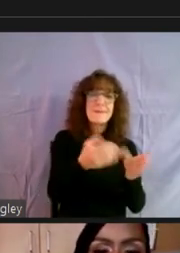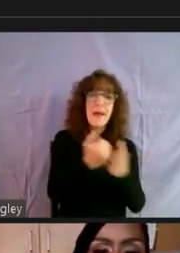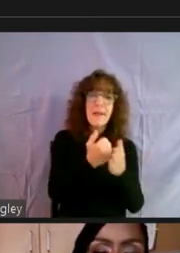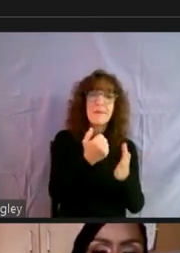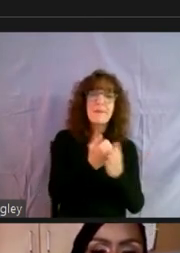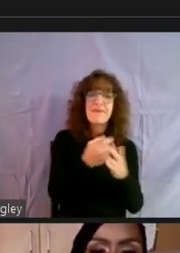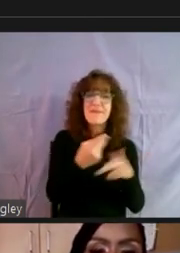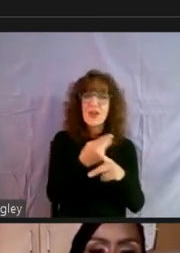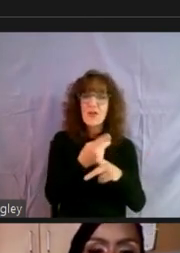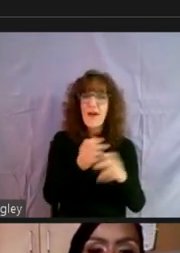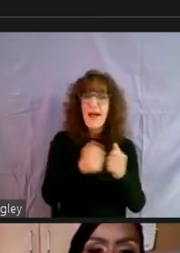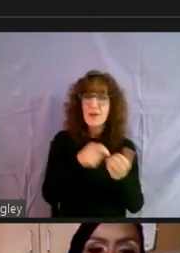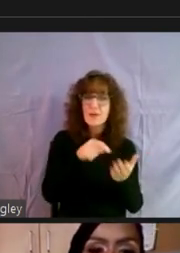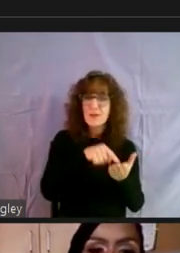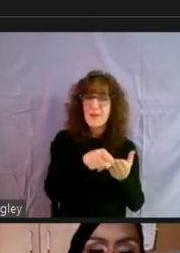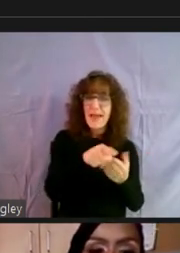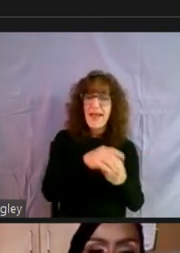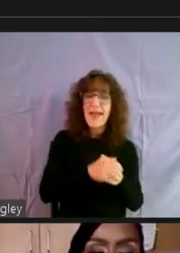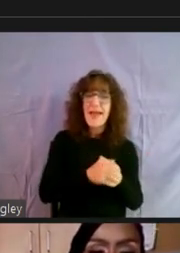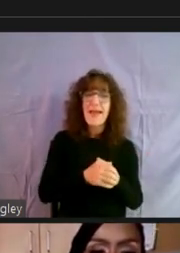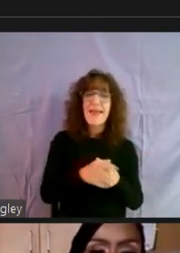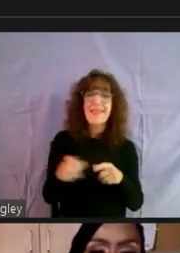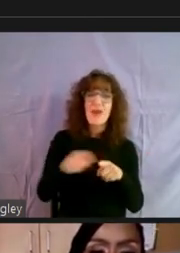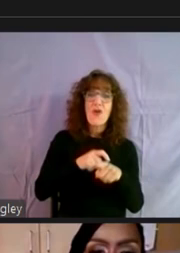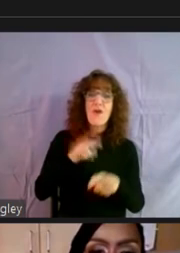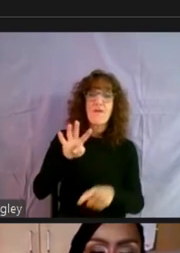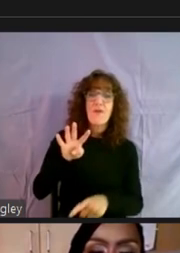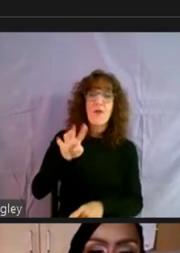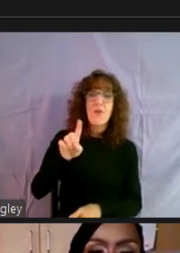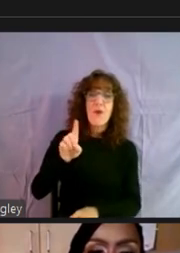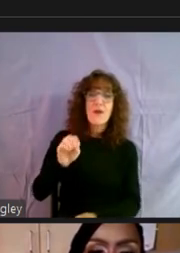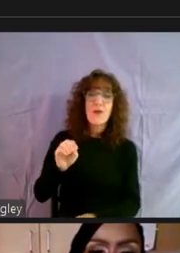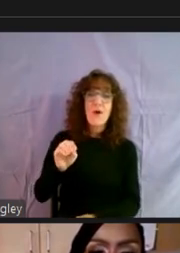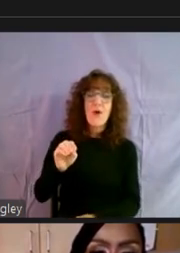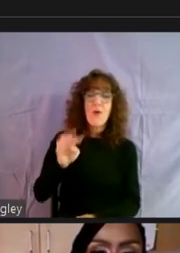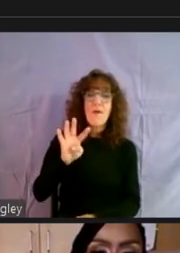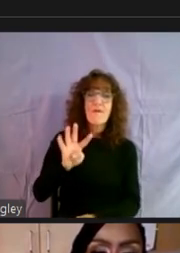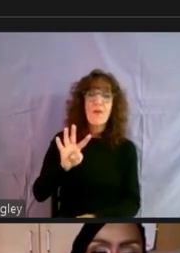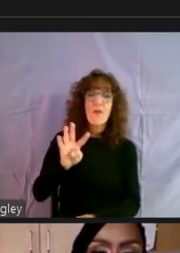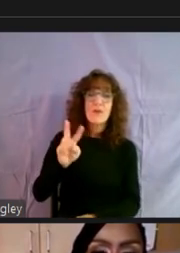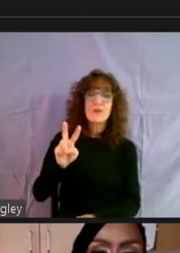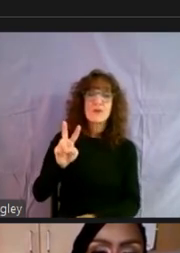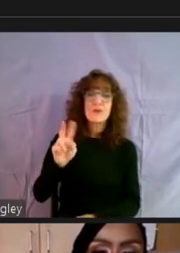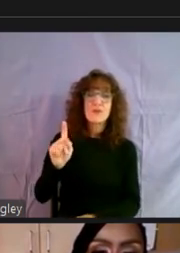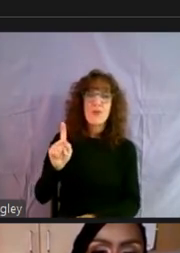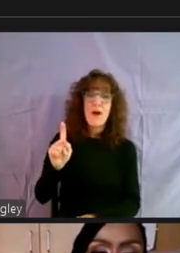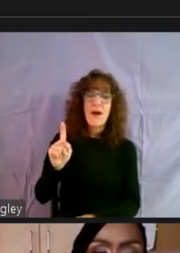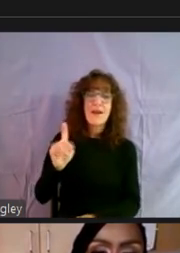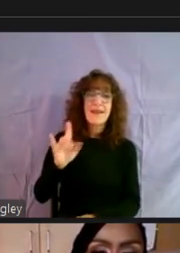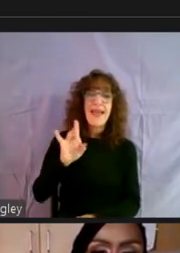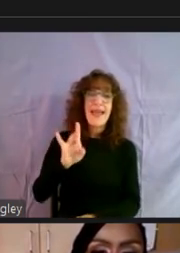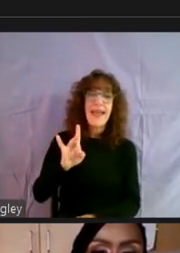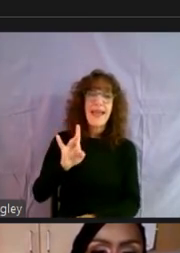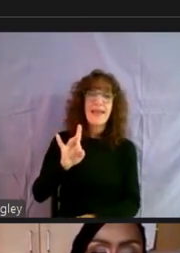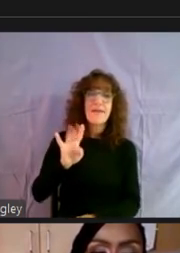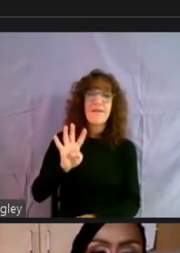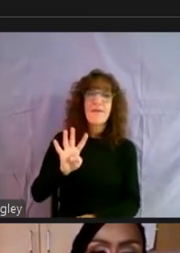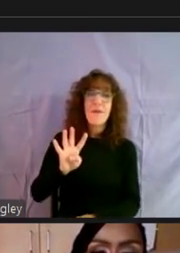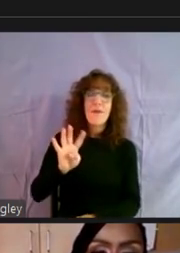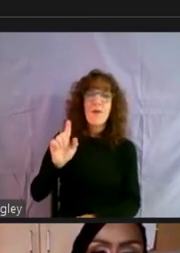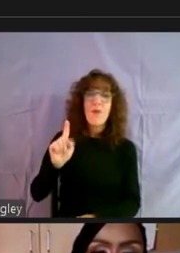as well. Um, they can call us at 410-421-8410.